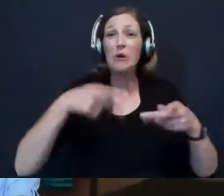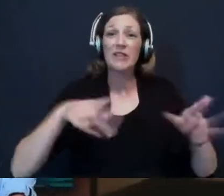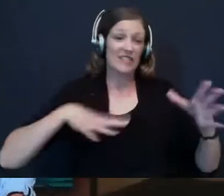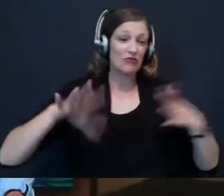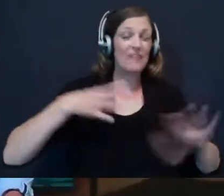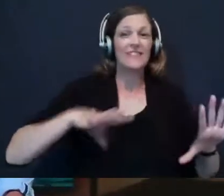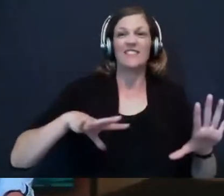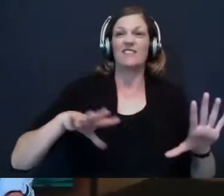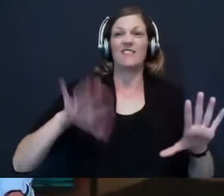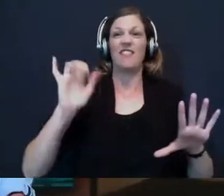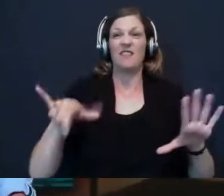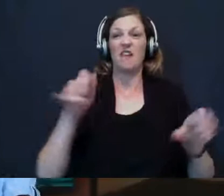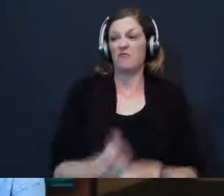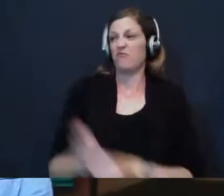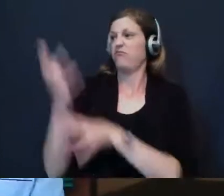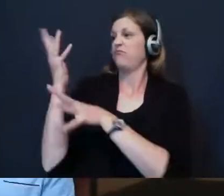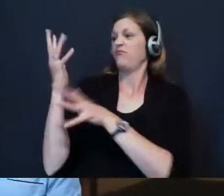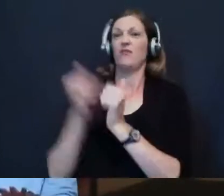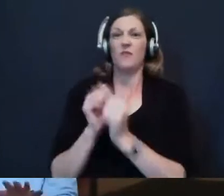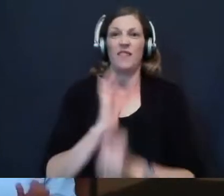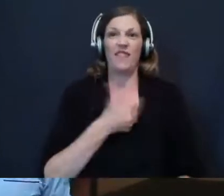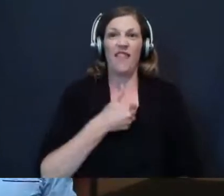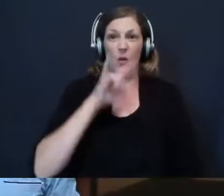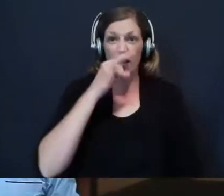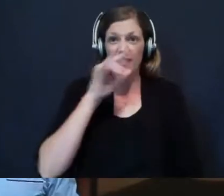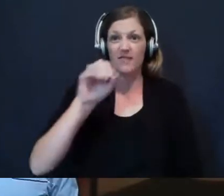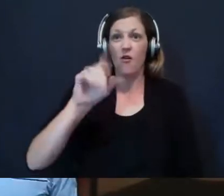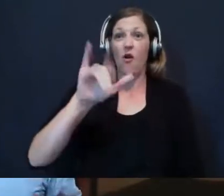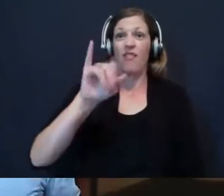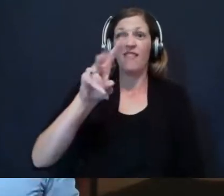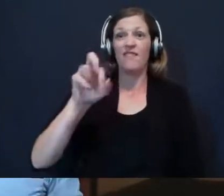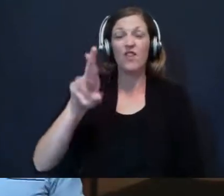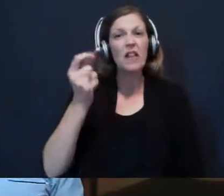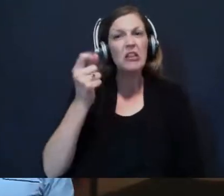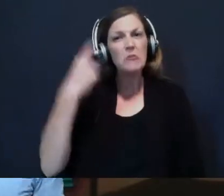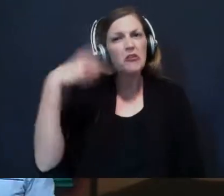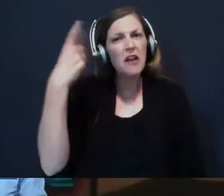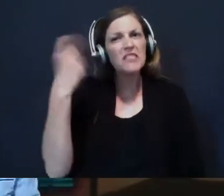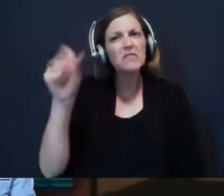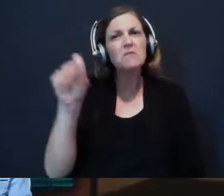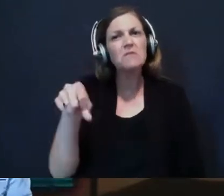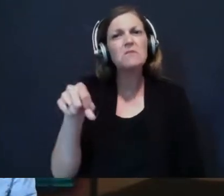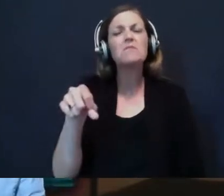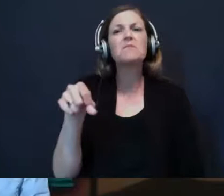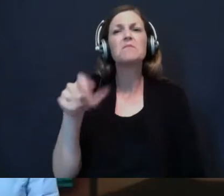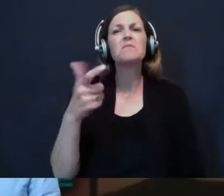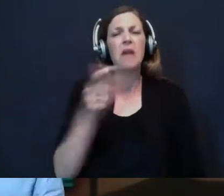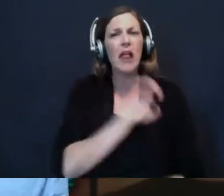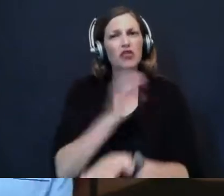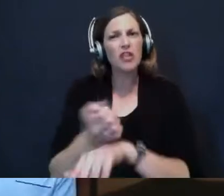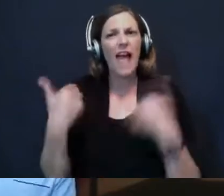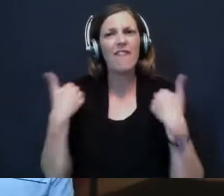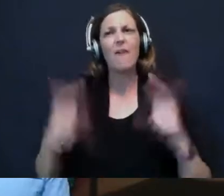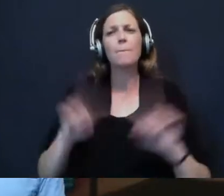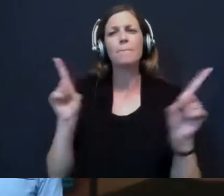that kind of went out the window with our kids. Oliver's definitely a little crazy. He's definitely a ball of energy. But he's the